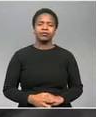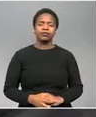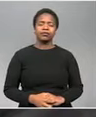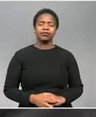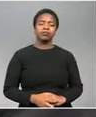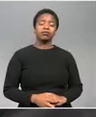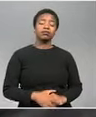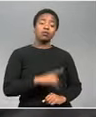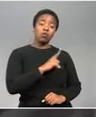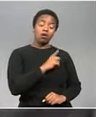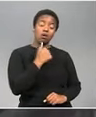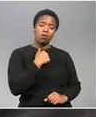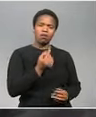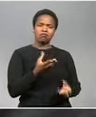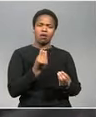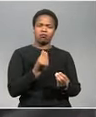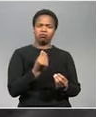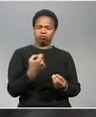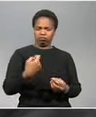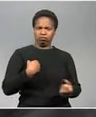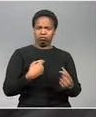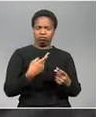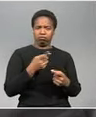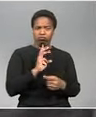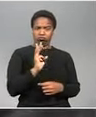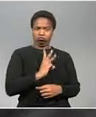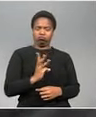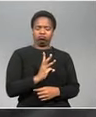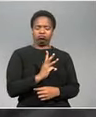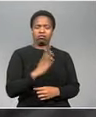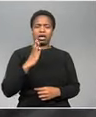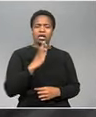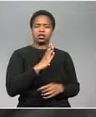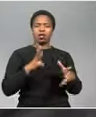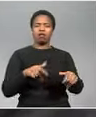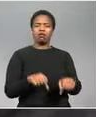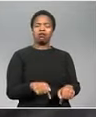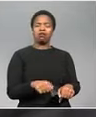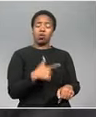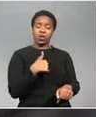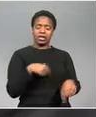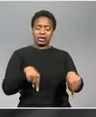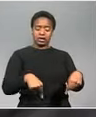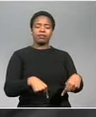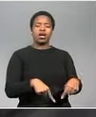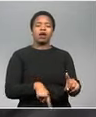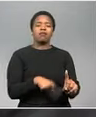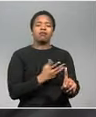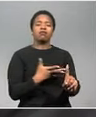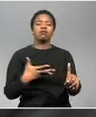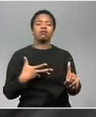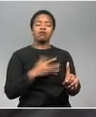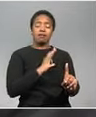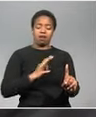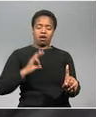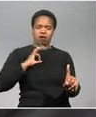threats we continue to receive in number of counselors in the city so we are scared of the mayor we